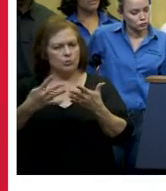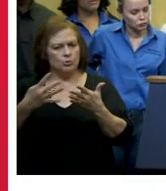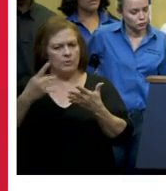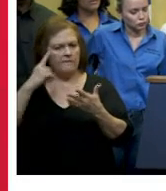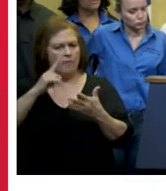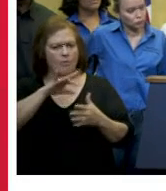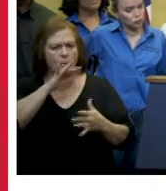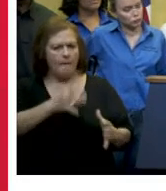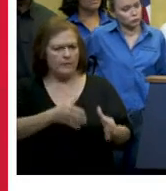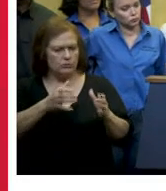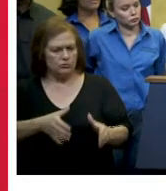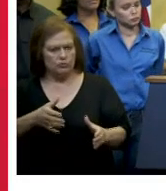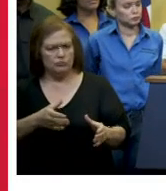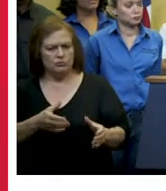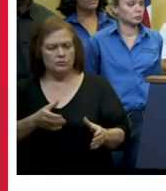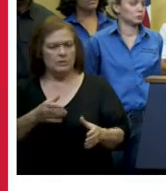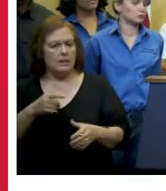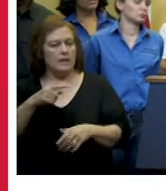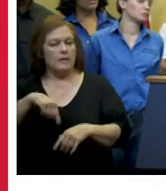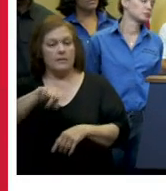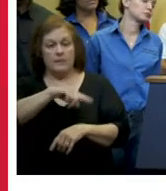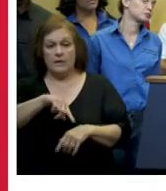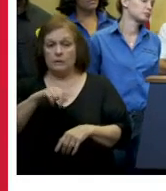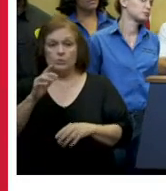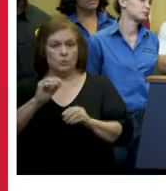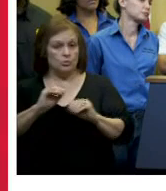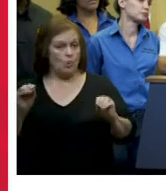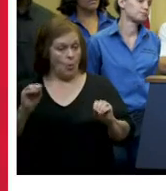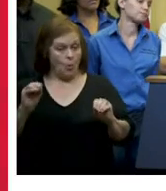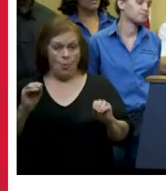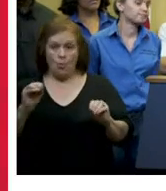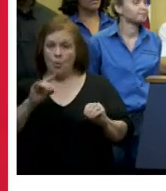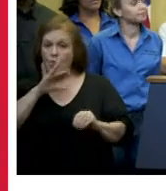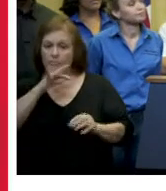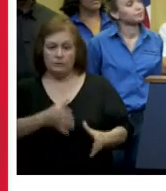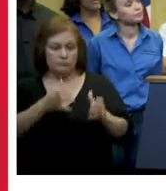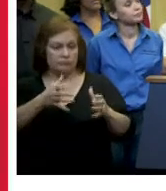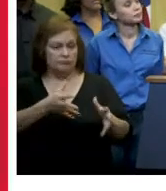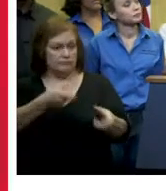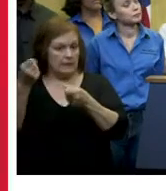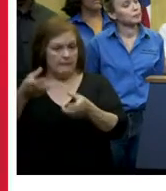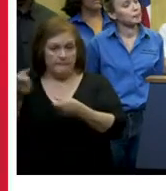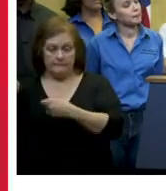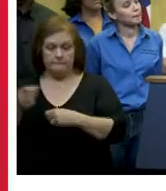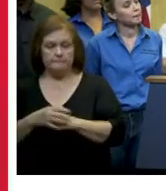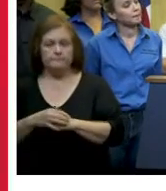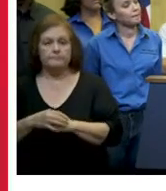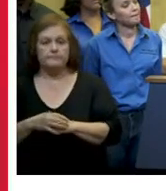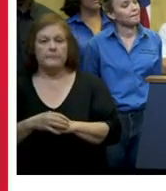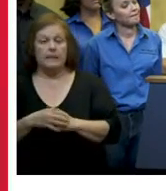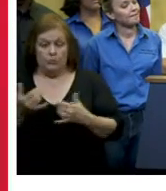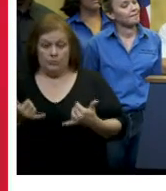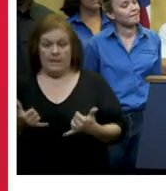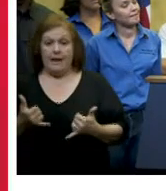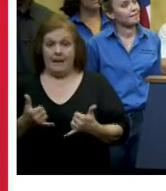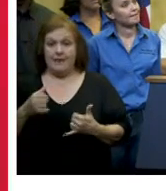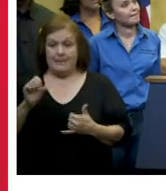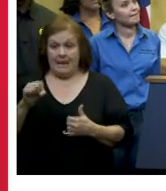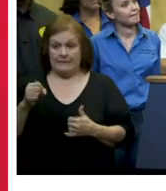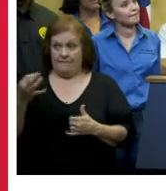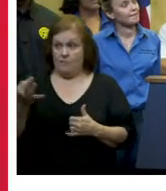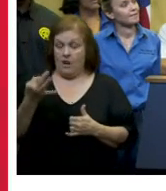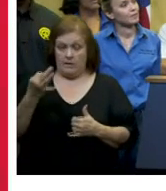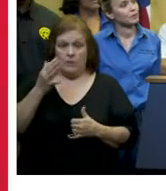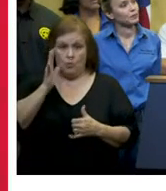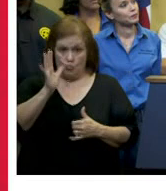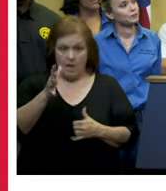they will there will not be any evening collections contractors are collecting today on friday